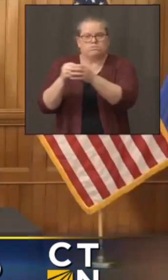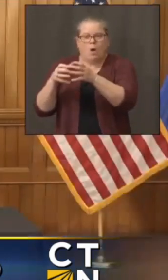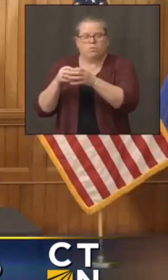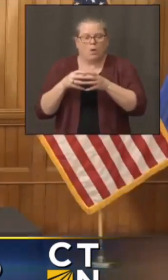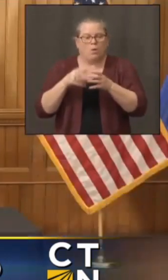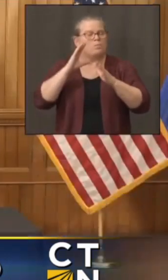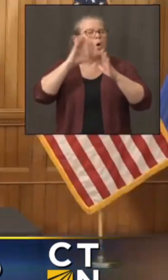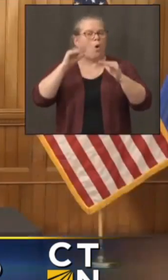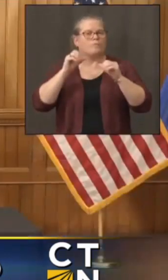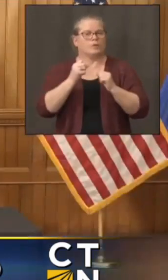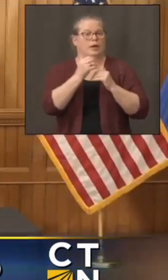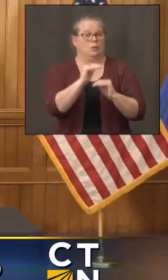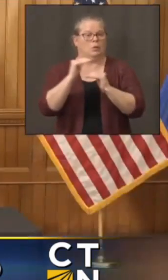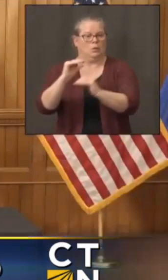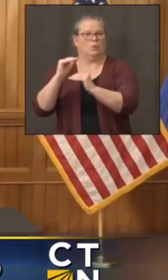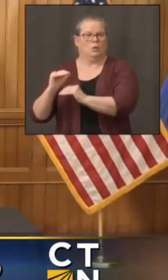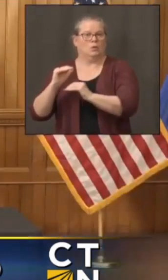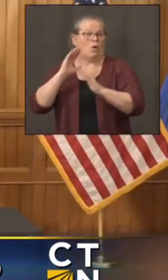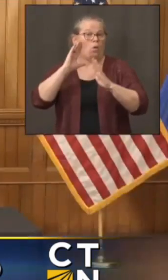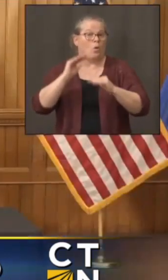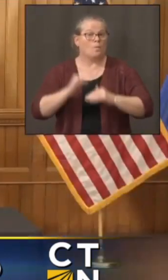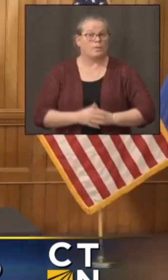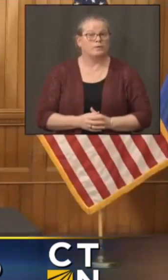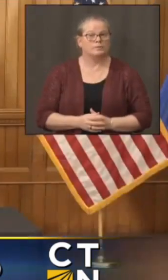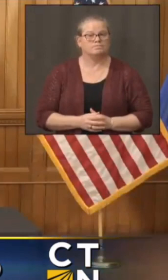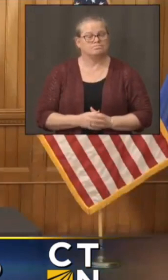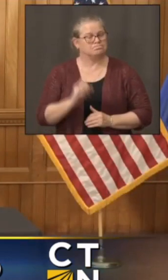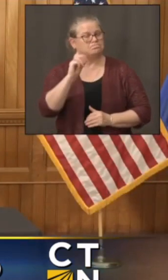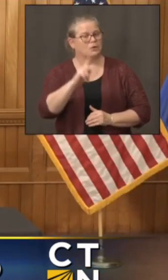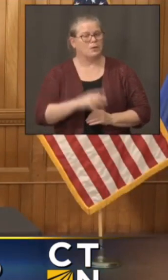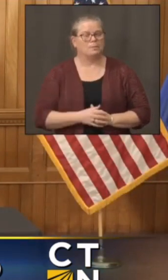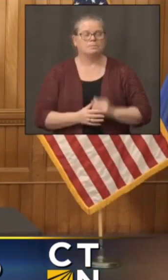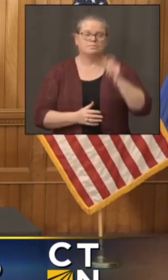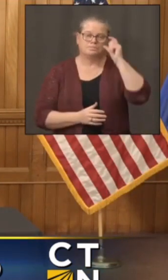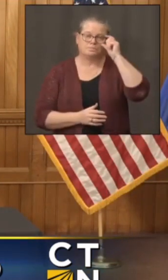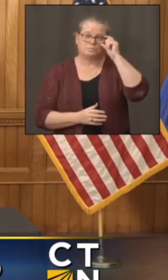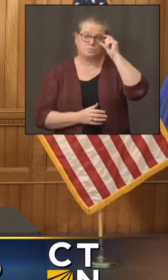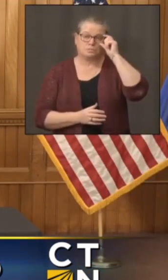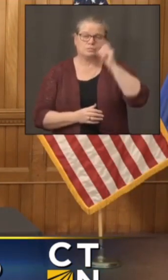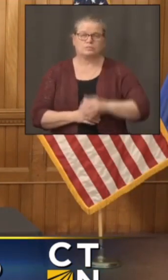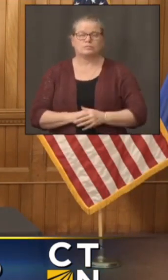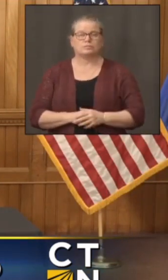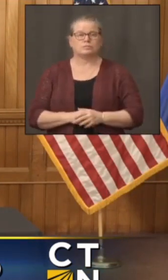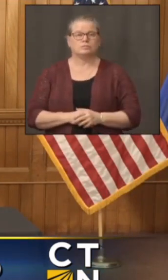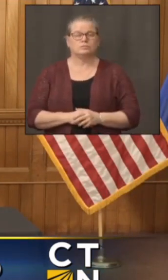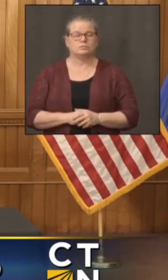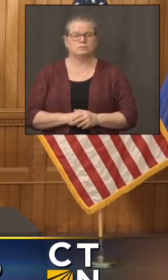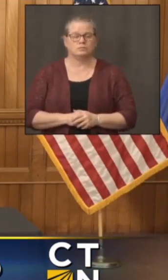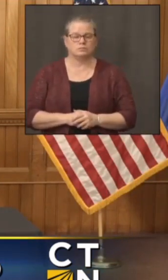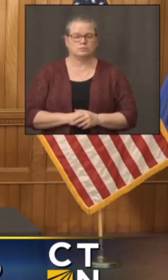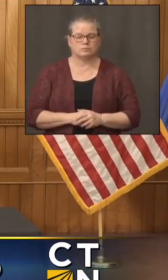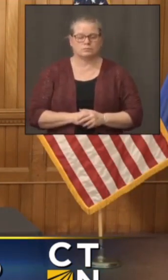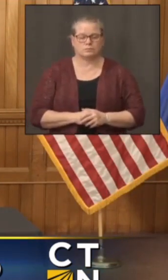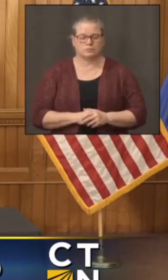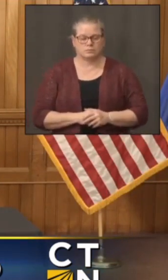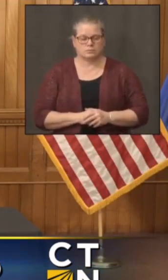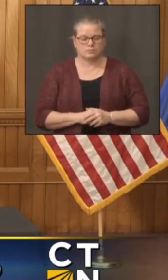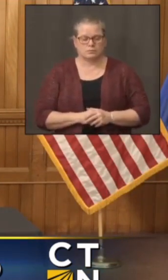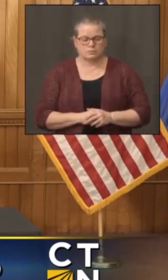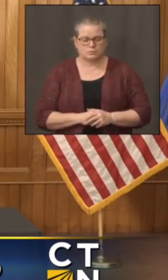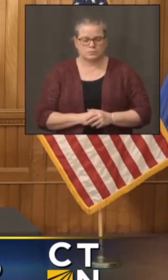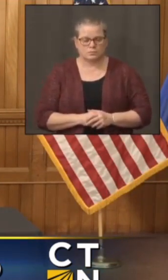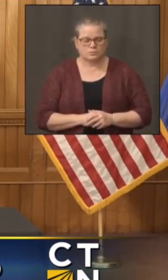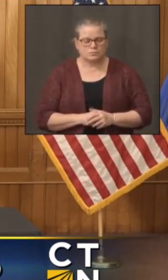Okay, fair enough. And I also want to ask about, you know, we've been seeing these numbers trending up.